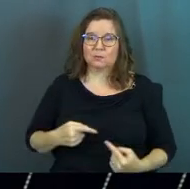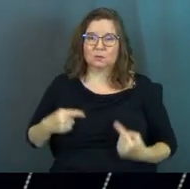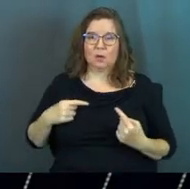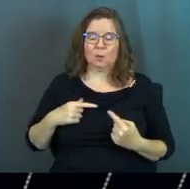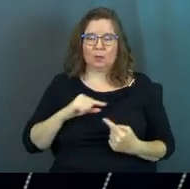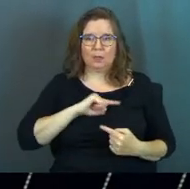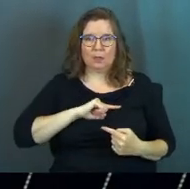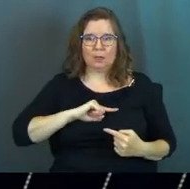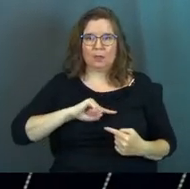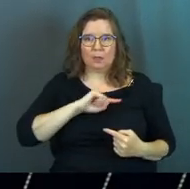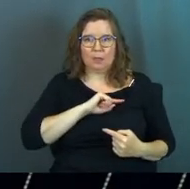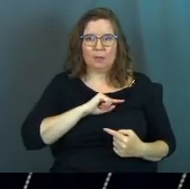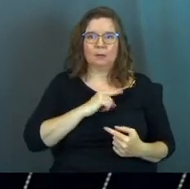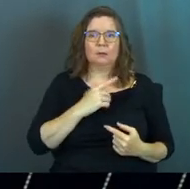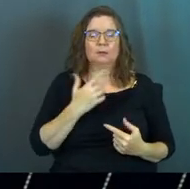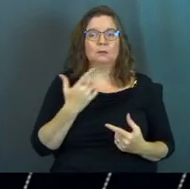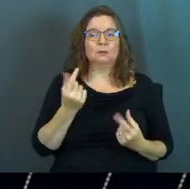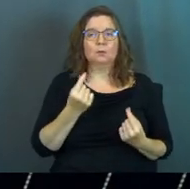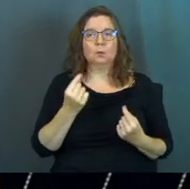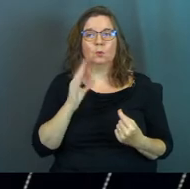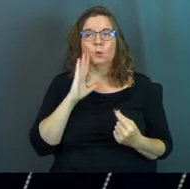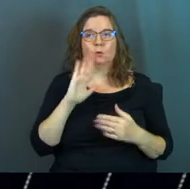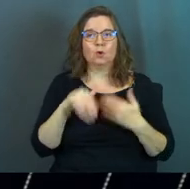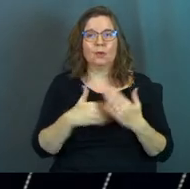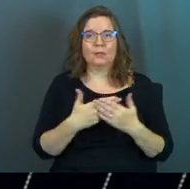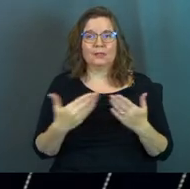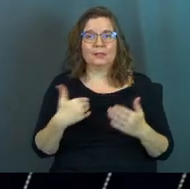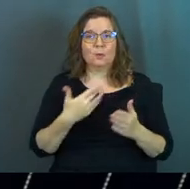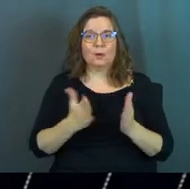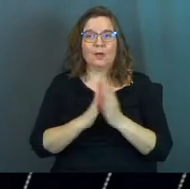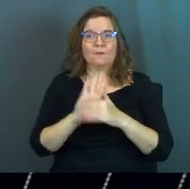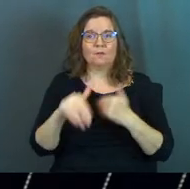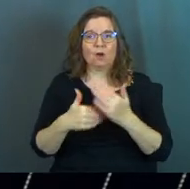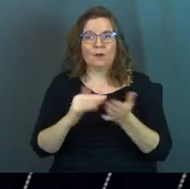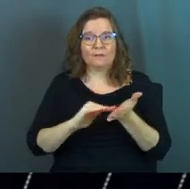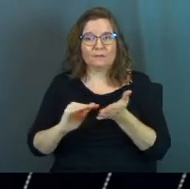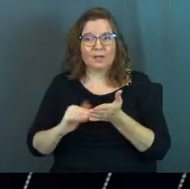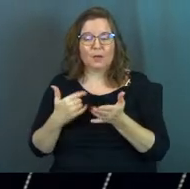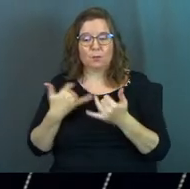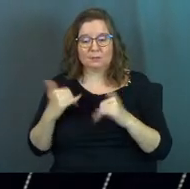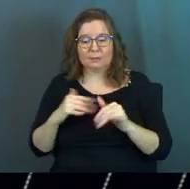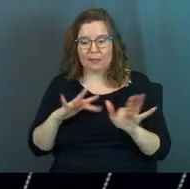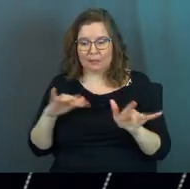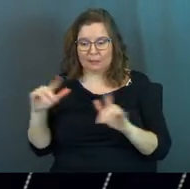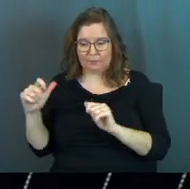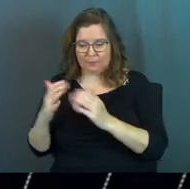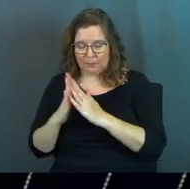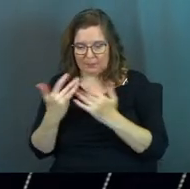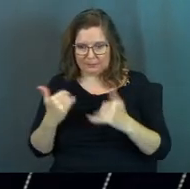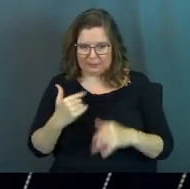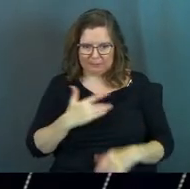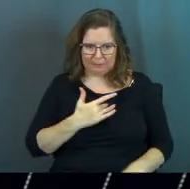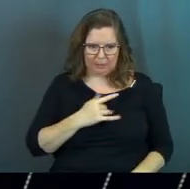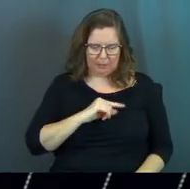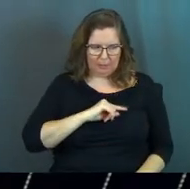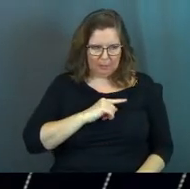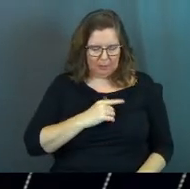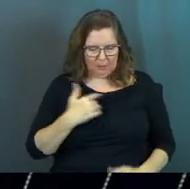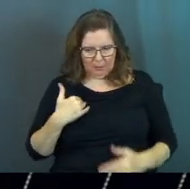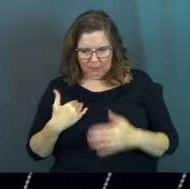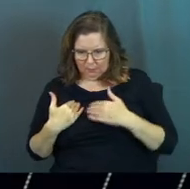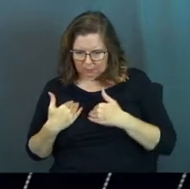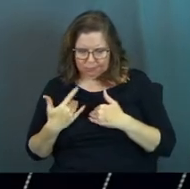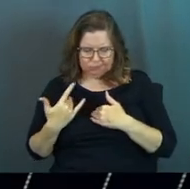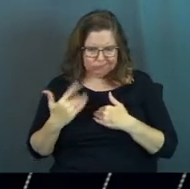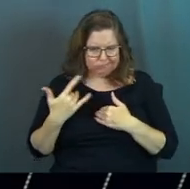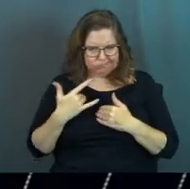we're struggling with the guilt, we'll do all the things and we'll ask for all the forgiveness and we'll still walk out of the prayer still feeling like we're carrying it,